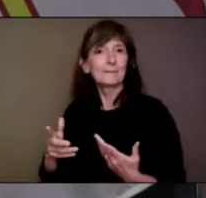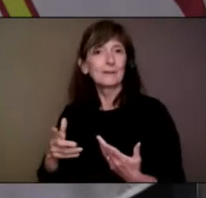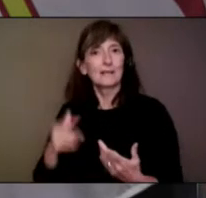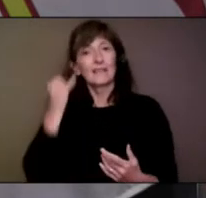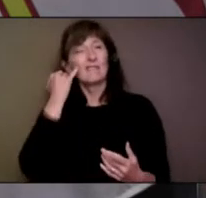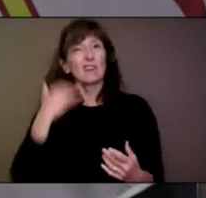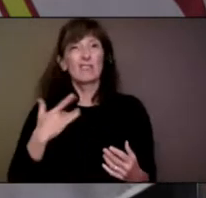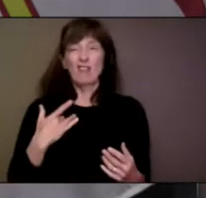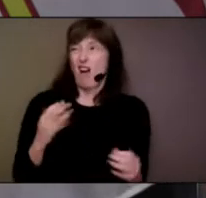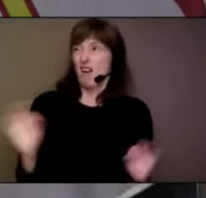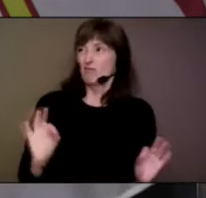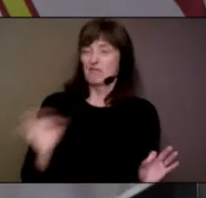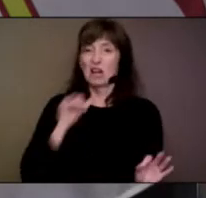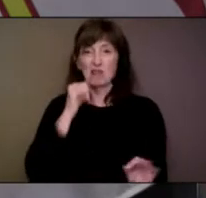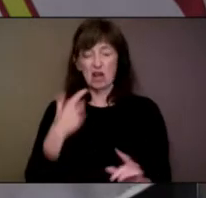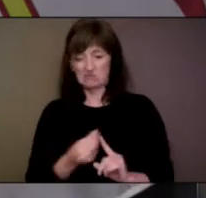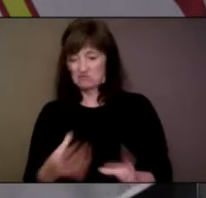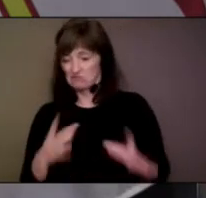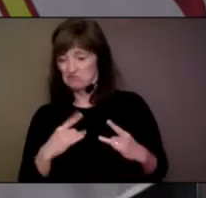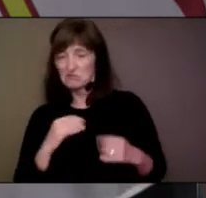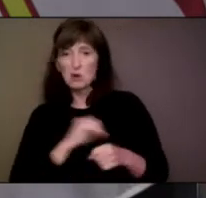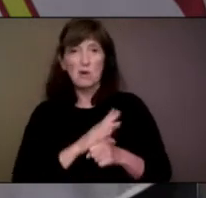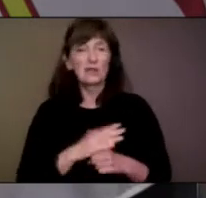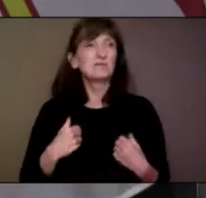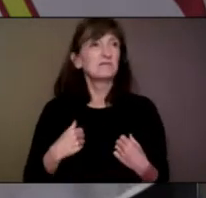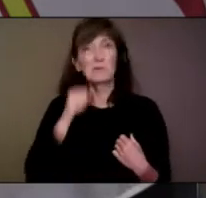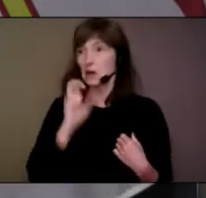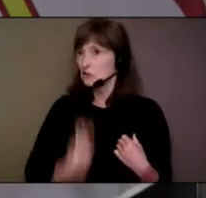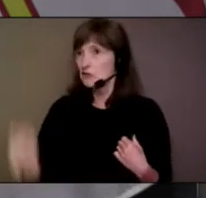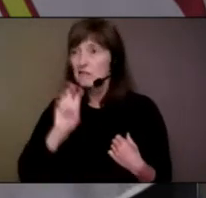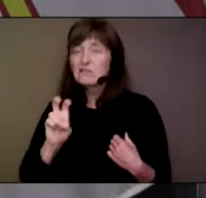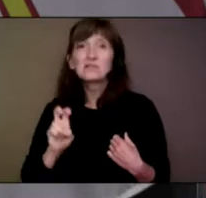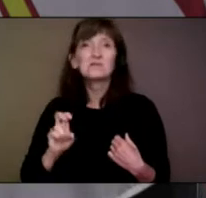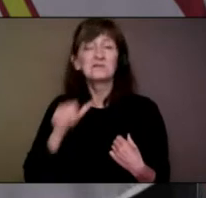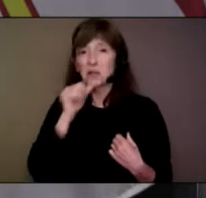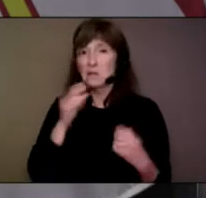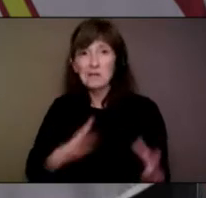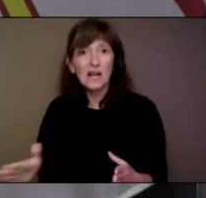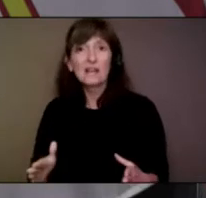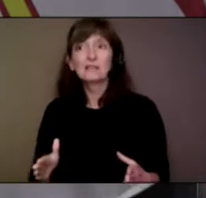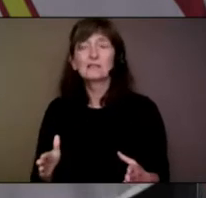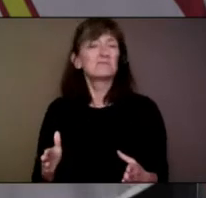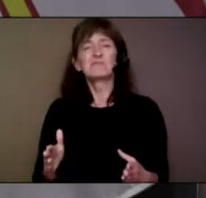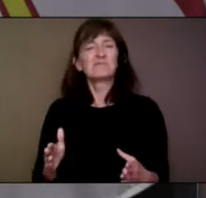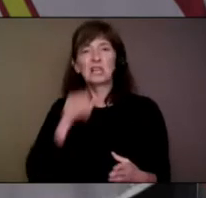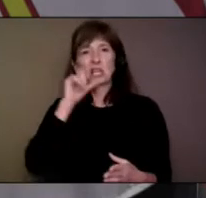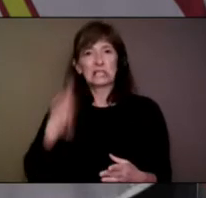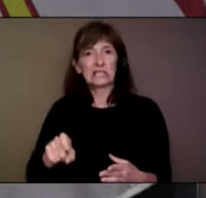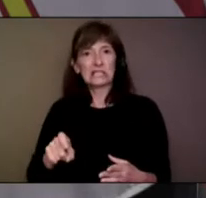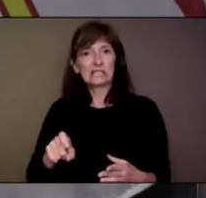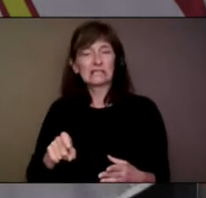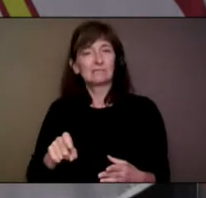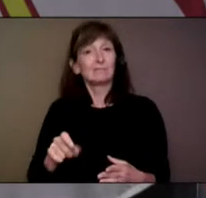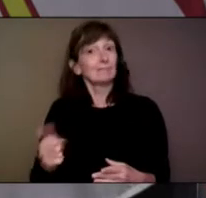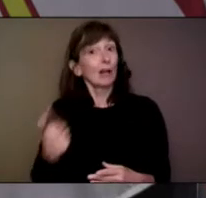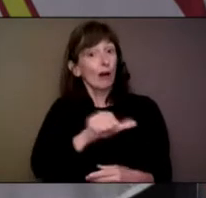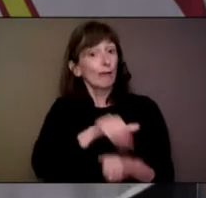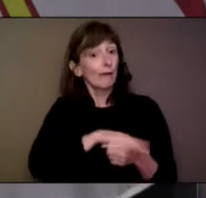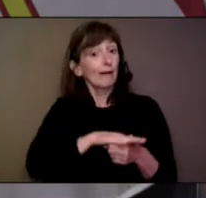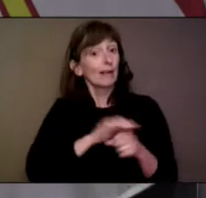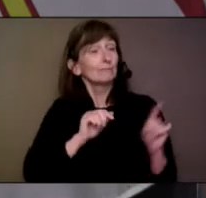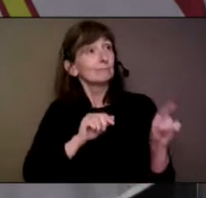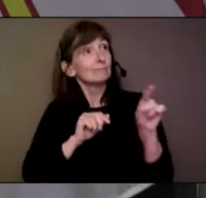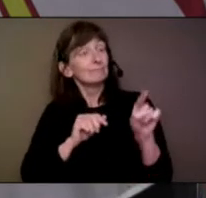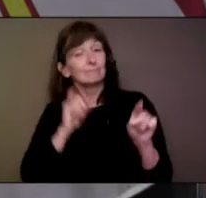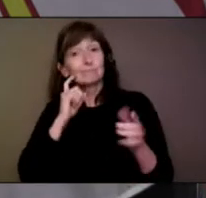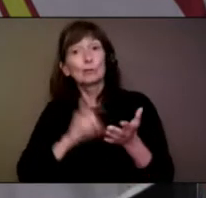the virus or because you have no plans to travel in the near future. Other jurisdictions are seeing an increase in cases due to the